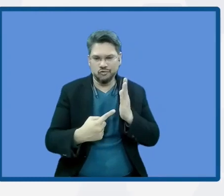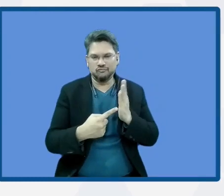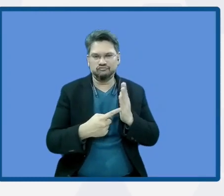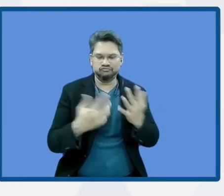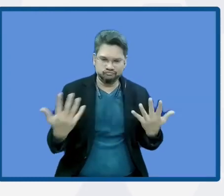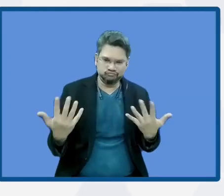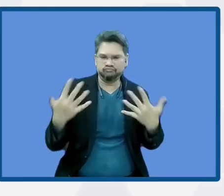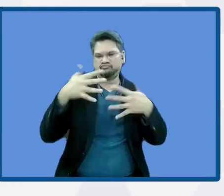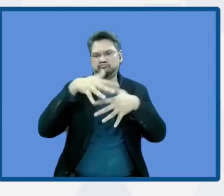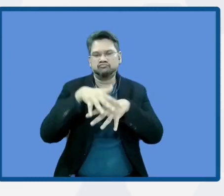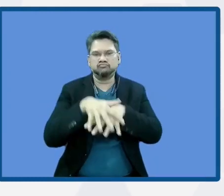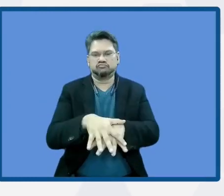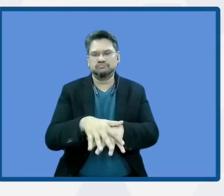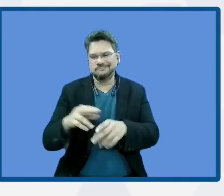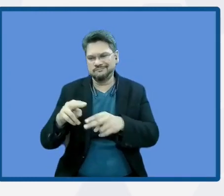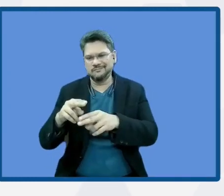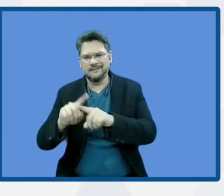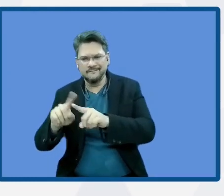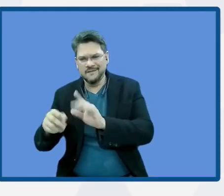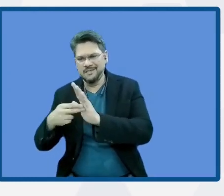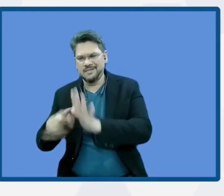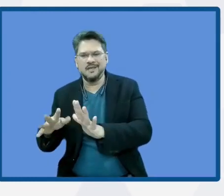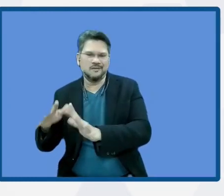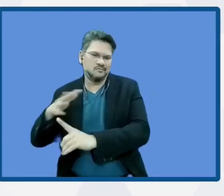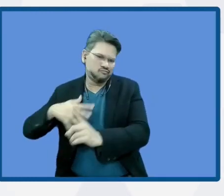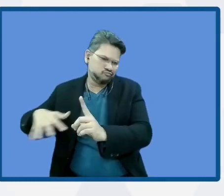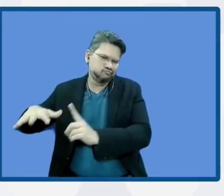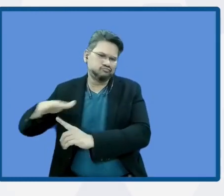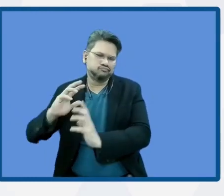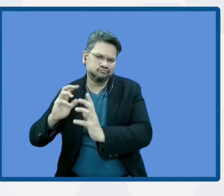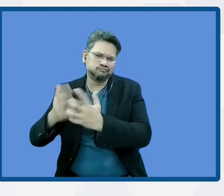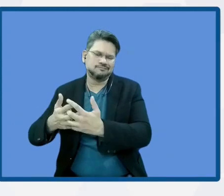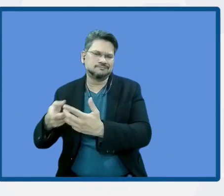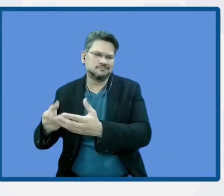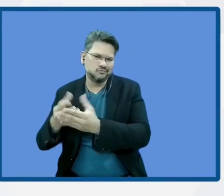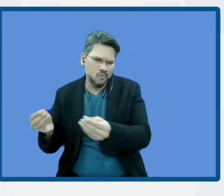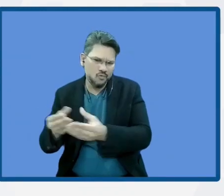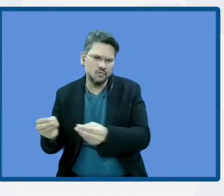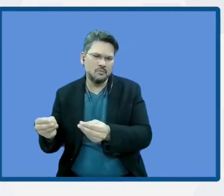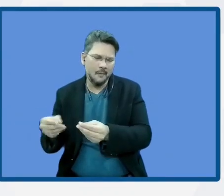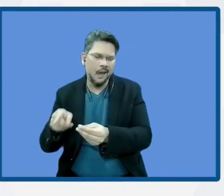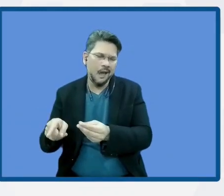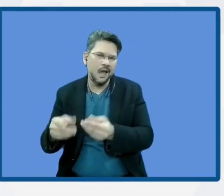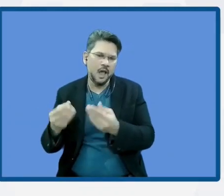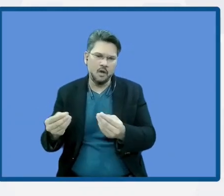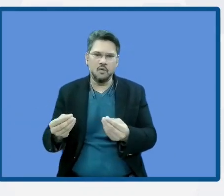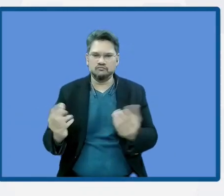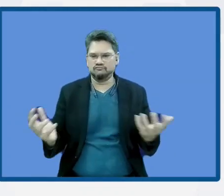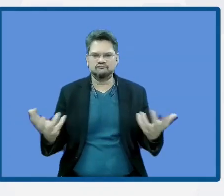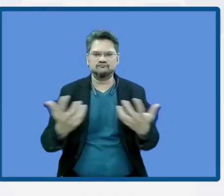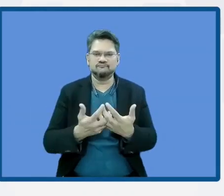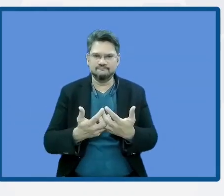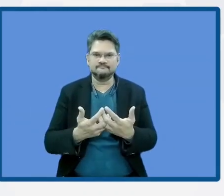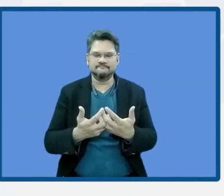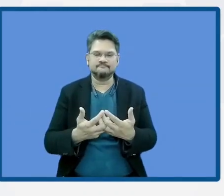natural-based solutions is the resource for the development of local and national